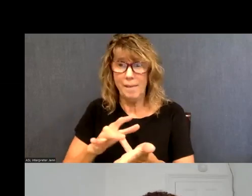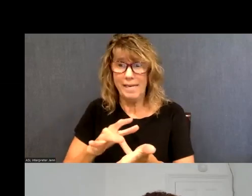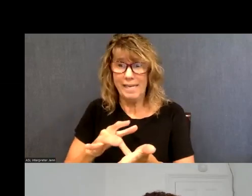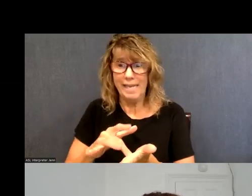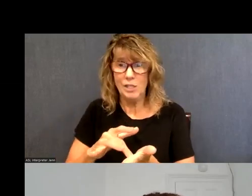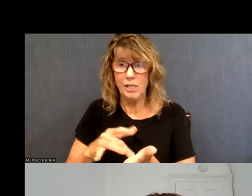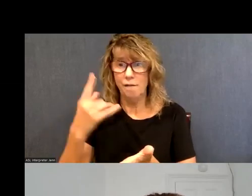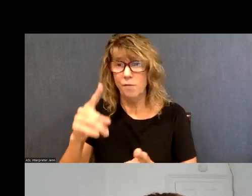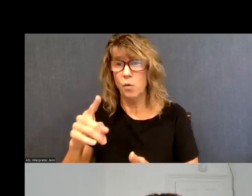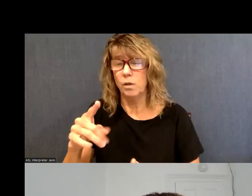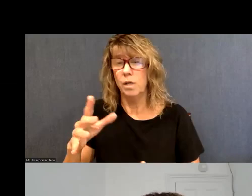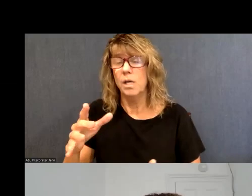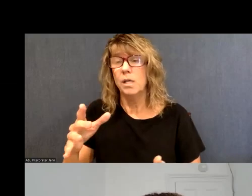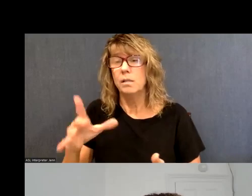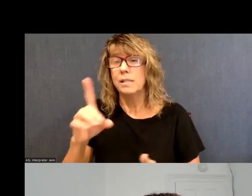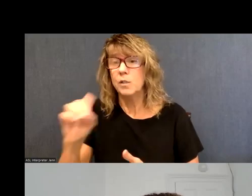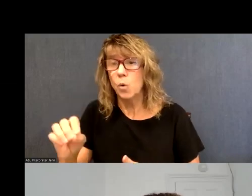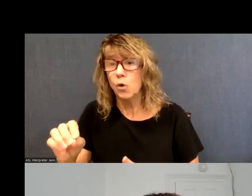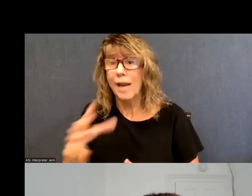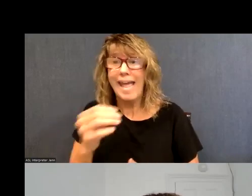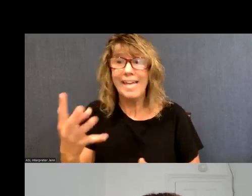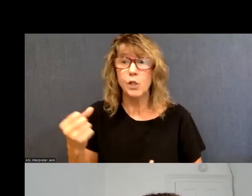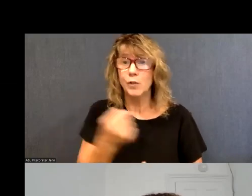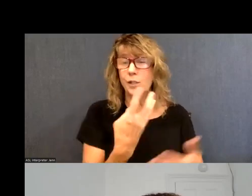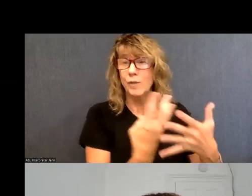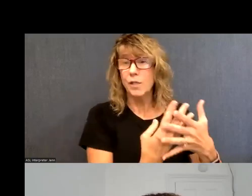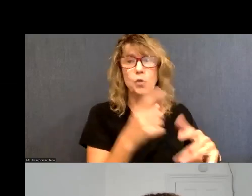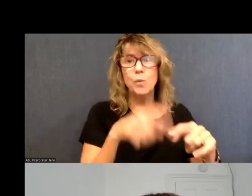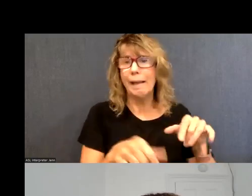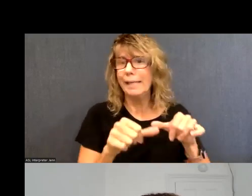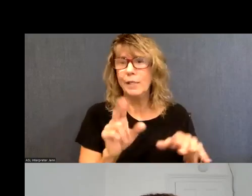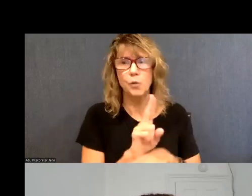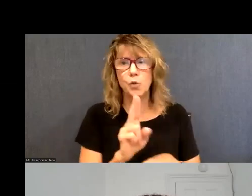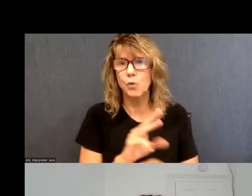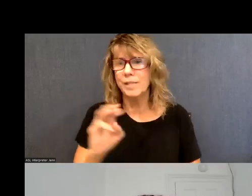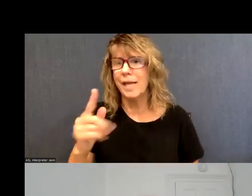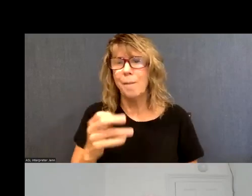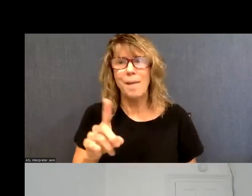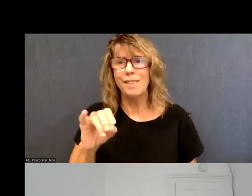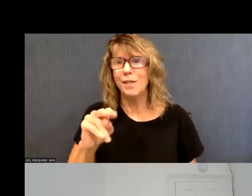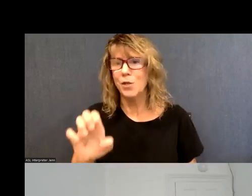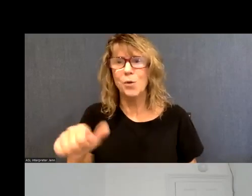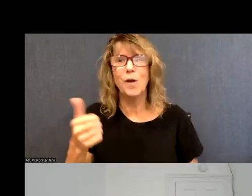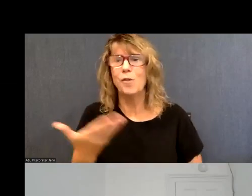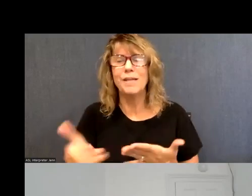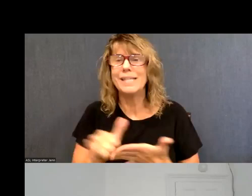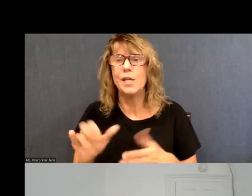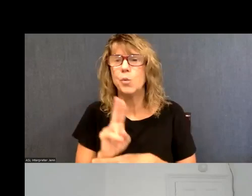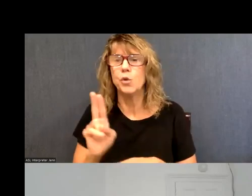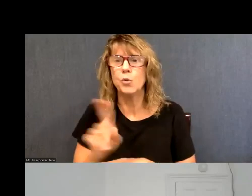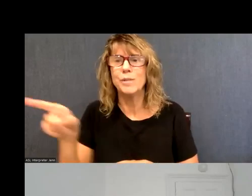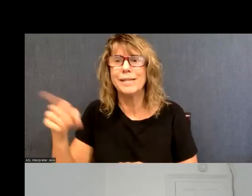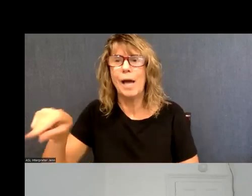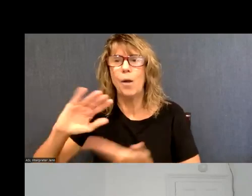use disorder and are incarcerated, you are not able to stay on the methadone or buprenorphine or other products that you are receiving in the